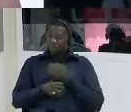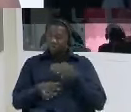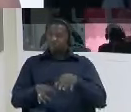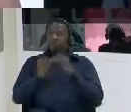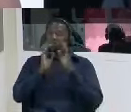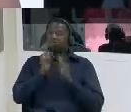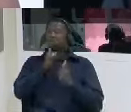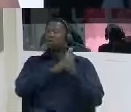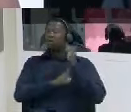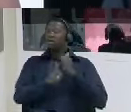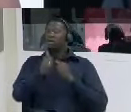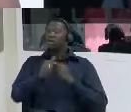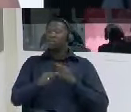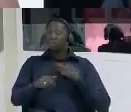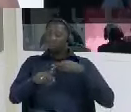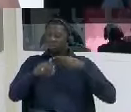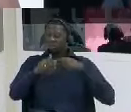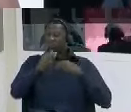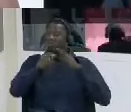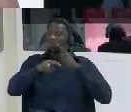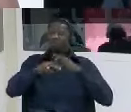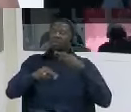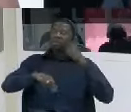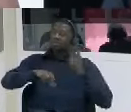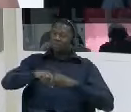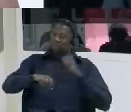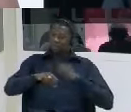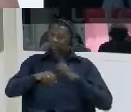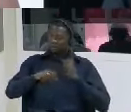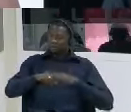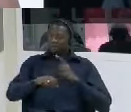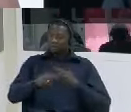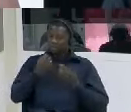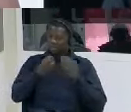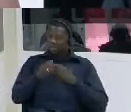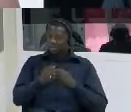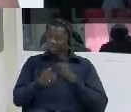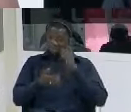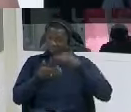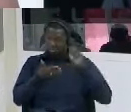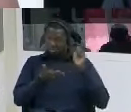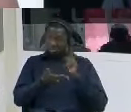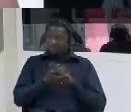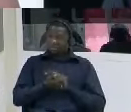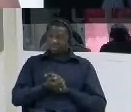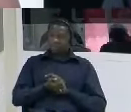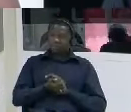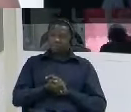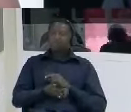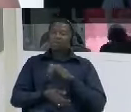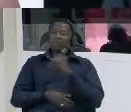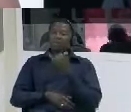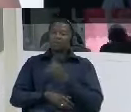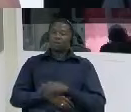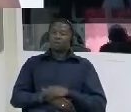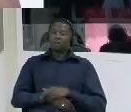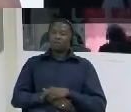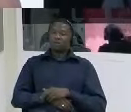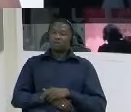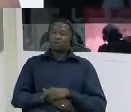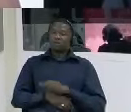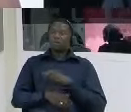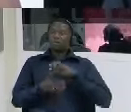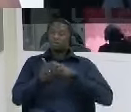downstairs for further beating is that correct yes so it is correct that at all